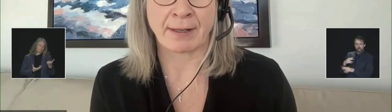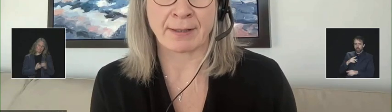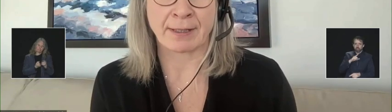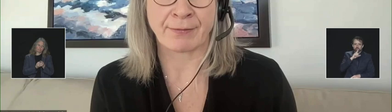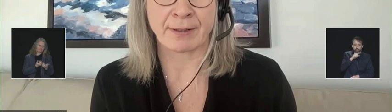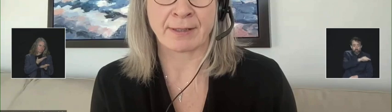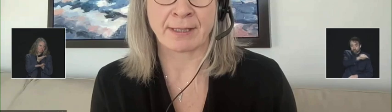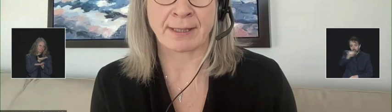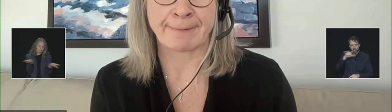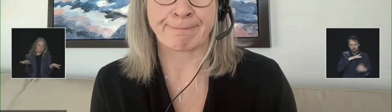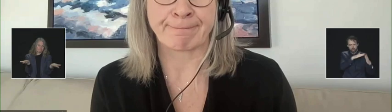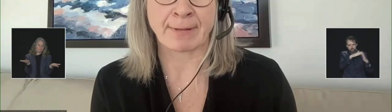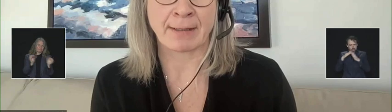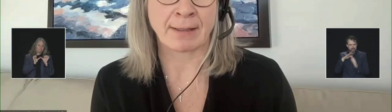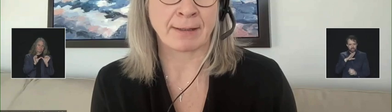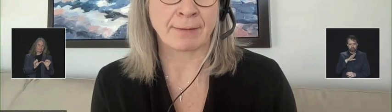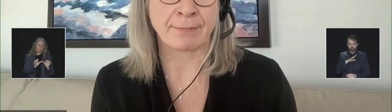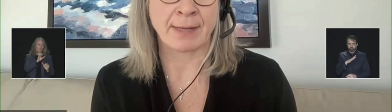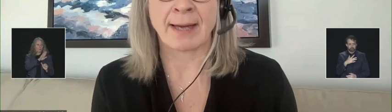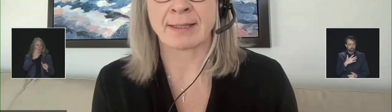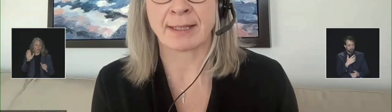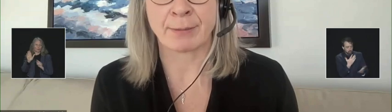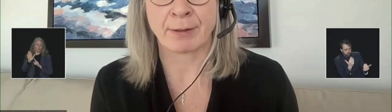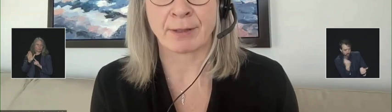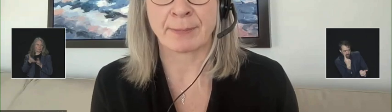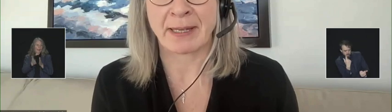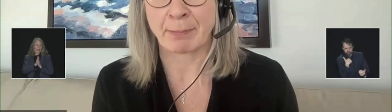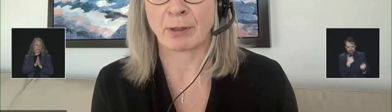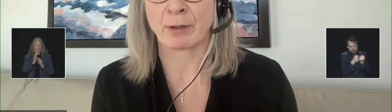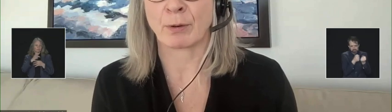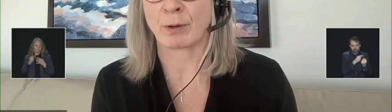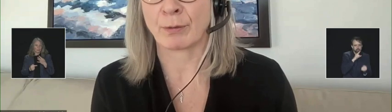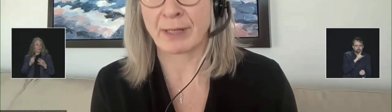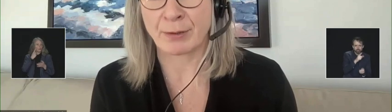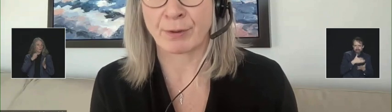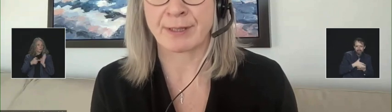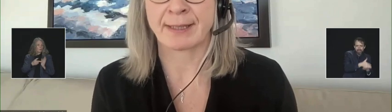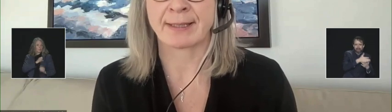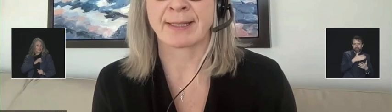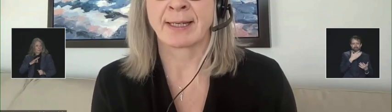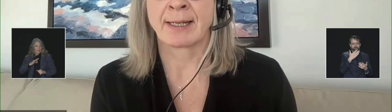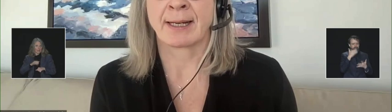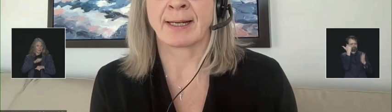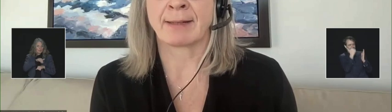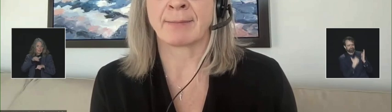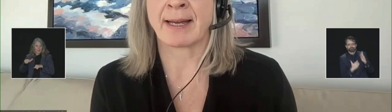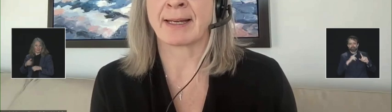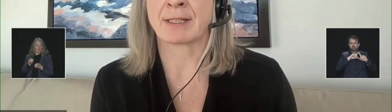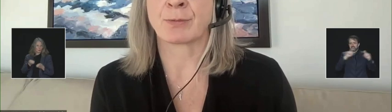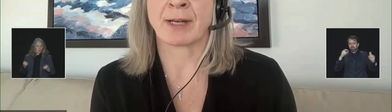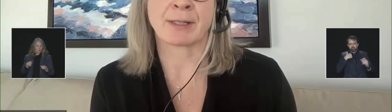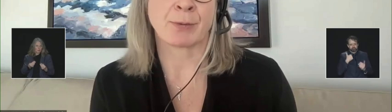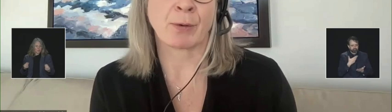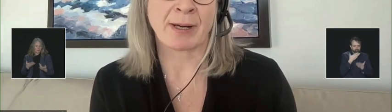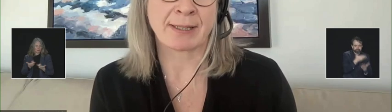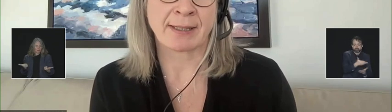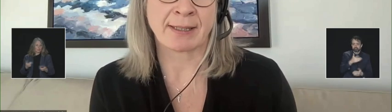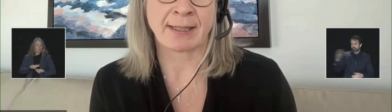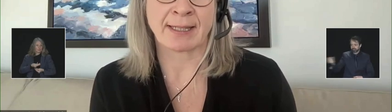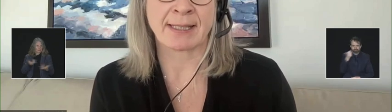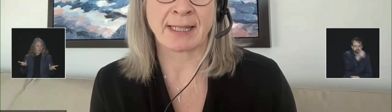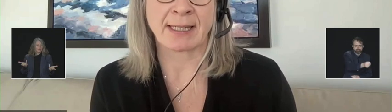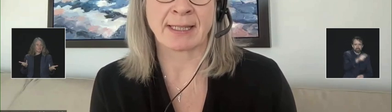of different assets, whether it's people or resources, as